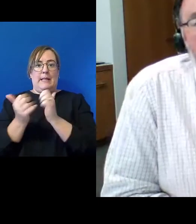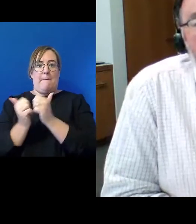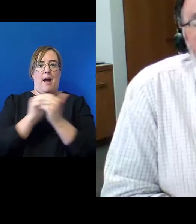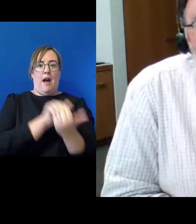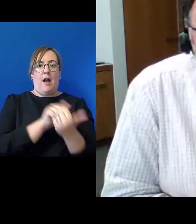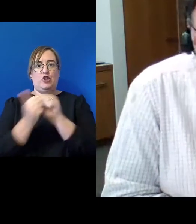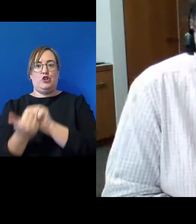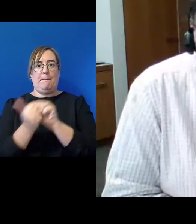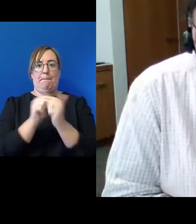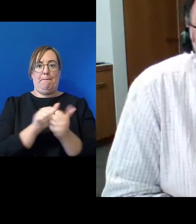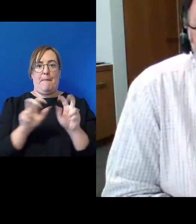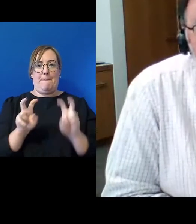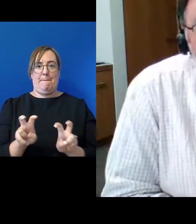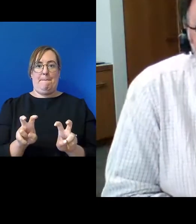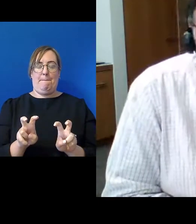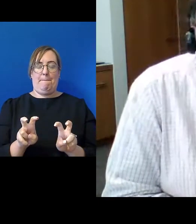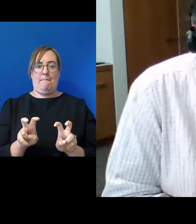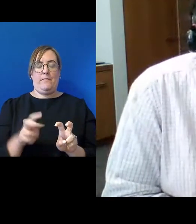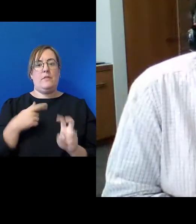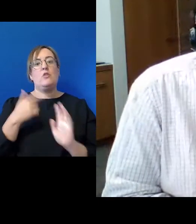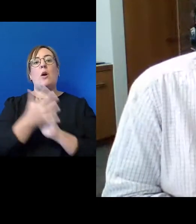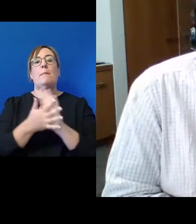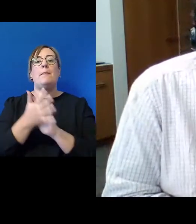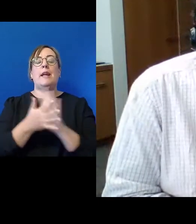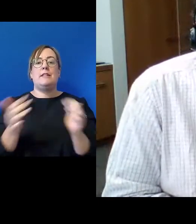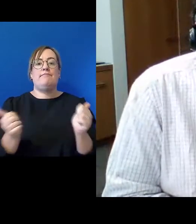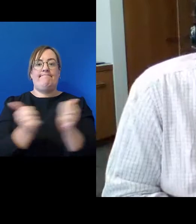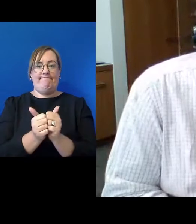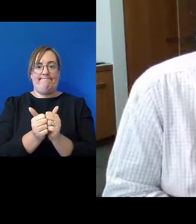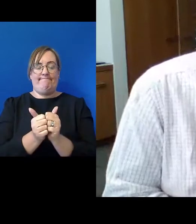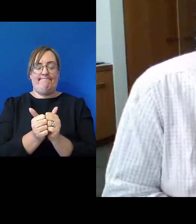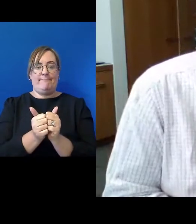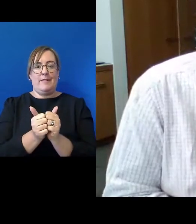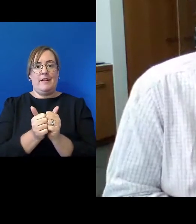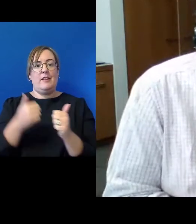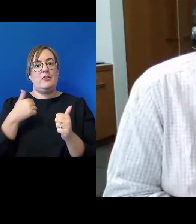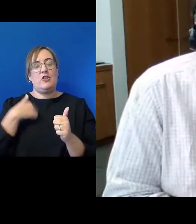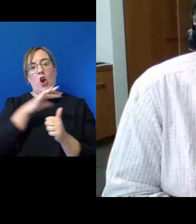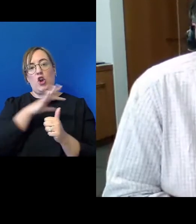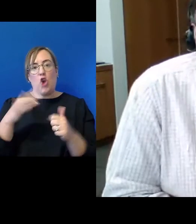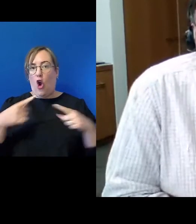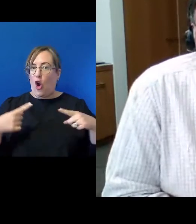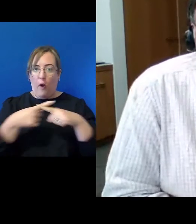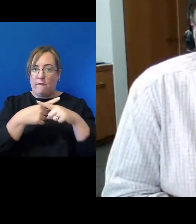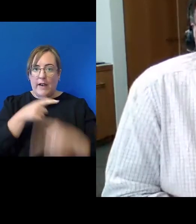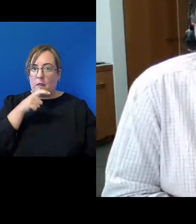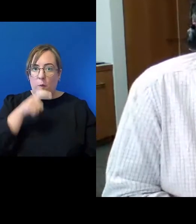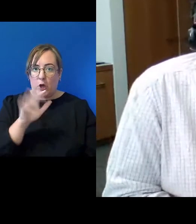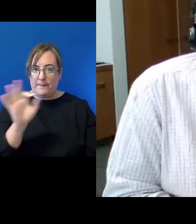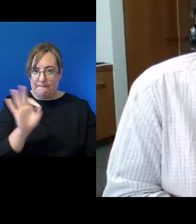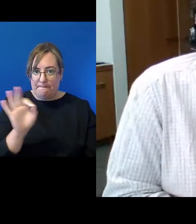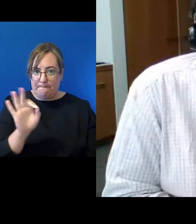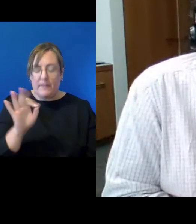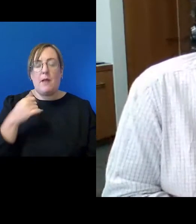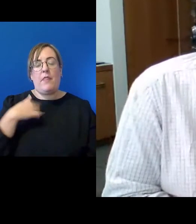a way of dodging the words of the treaty and the conflict between the words by, I